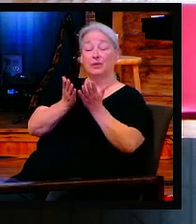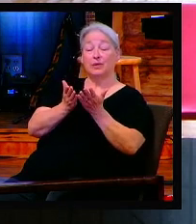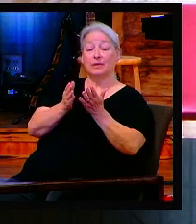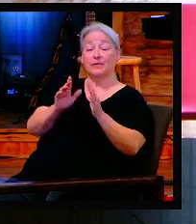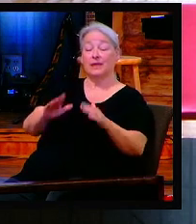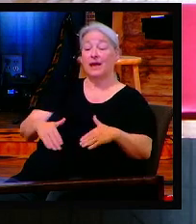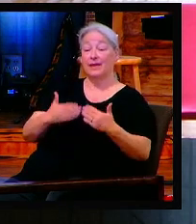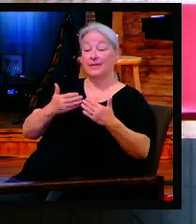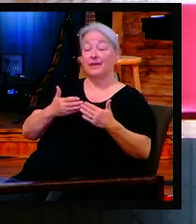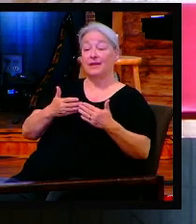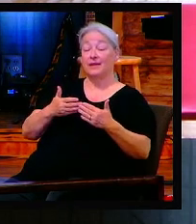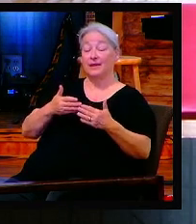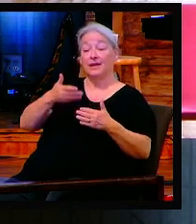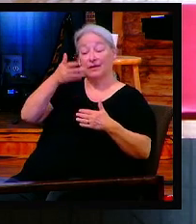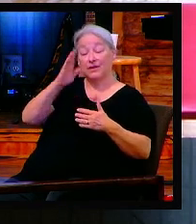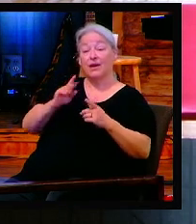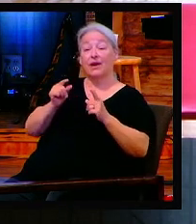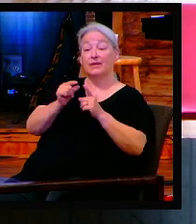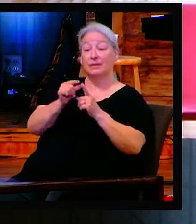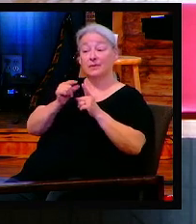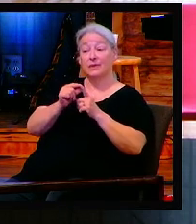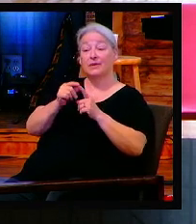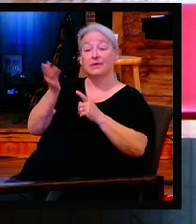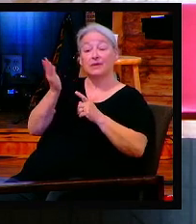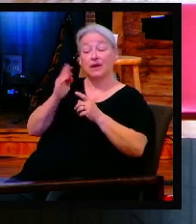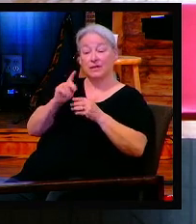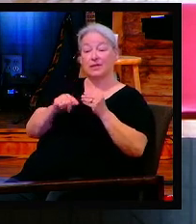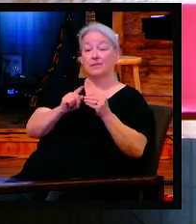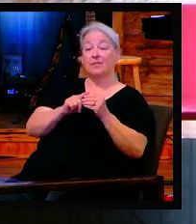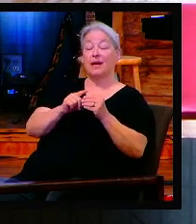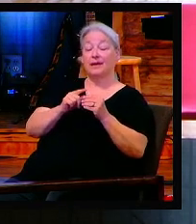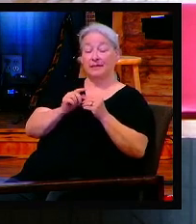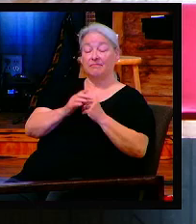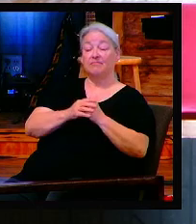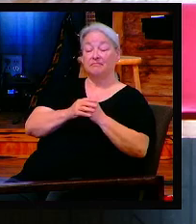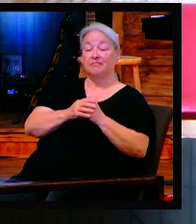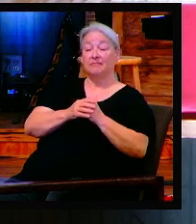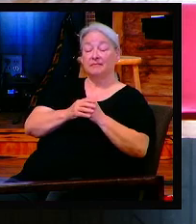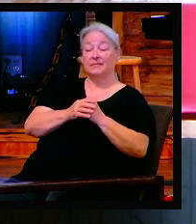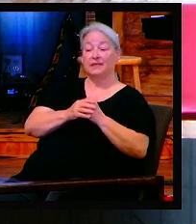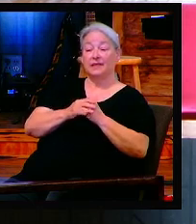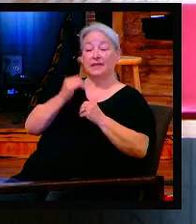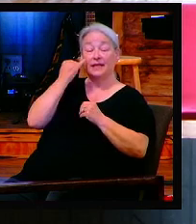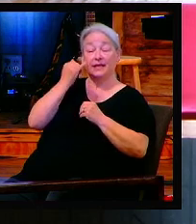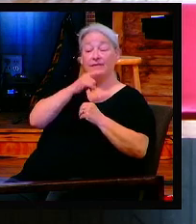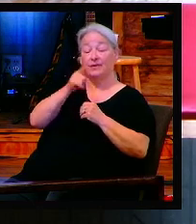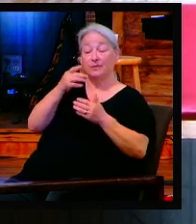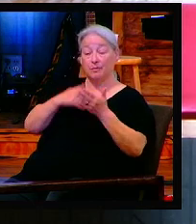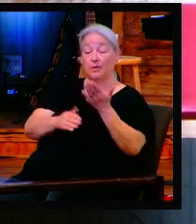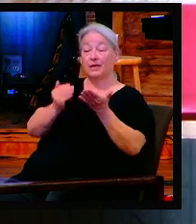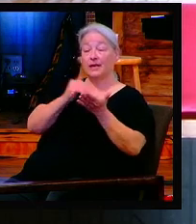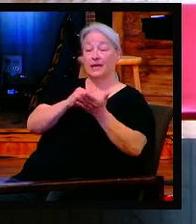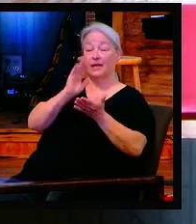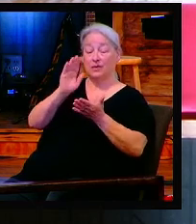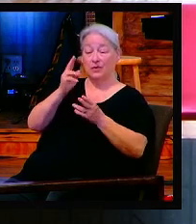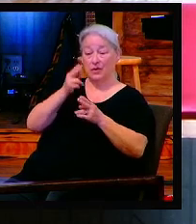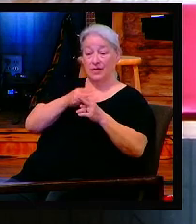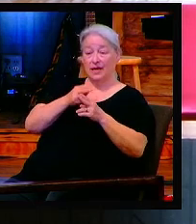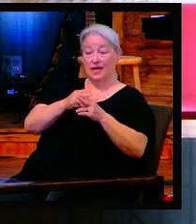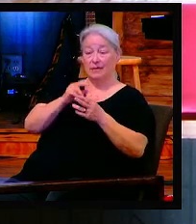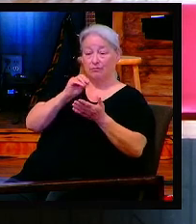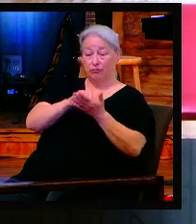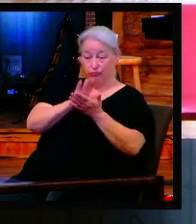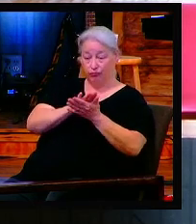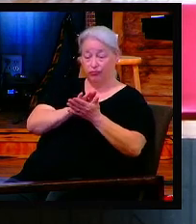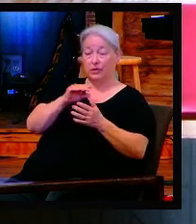No. But I hope our name's written in it. Amen. If you're born again, your name is written in it. Malachi 3, 16. Then